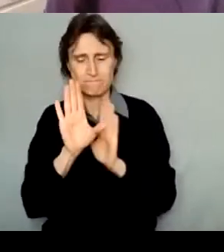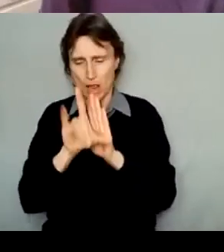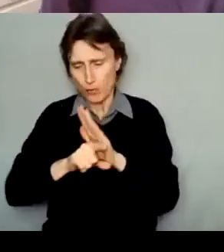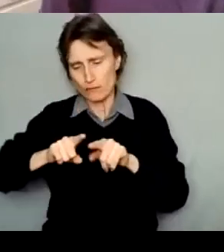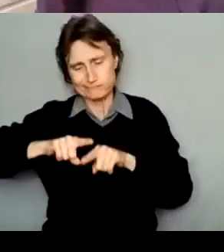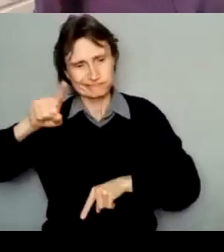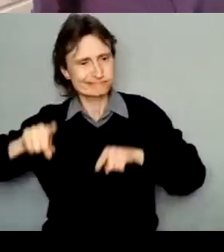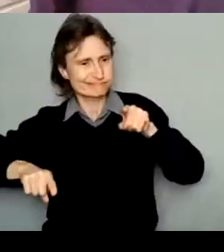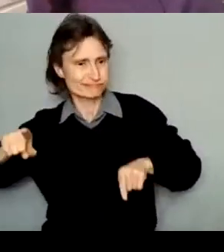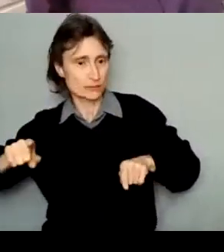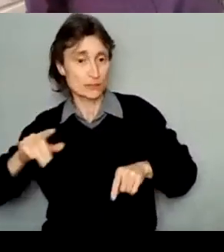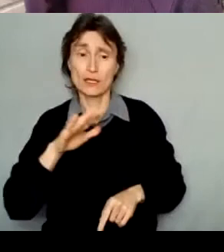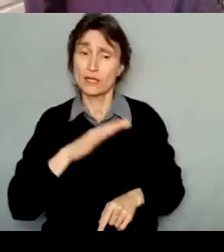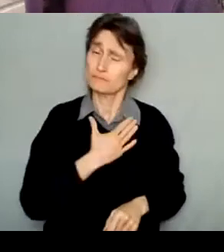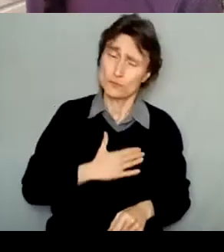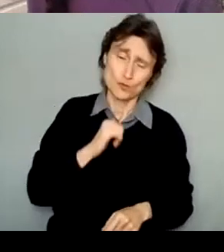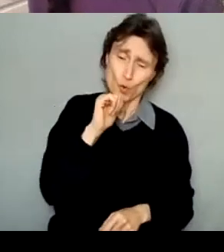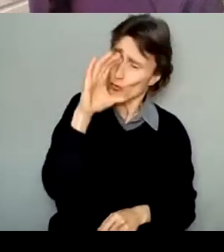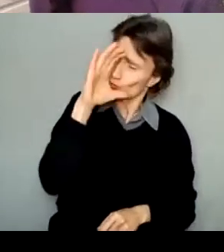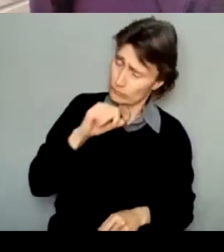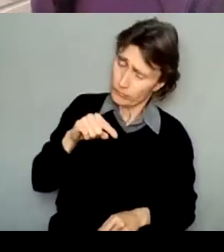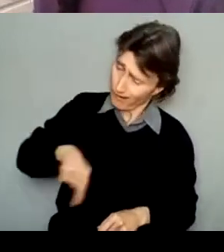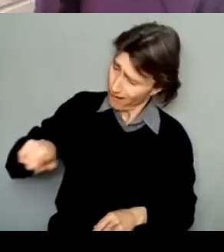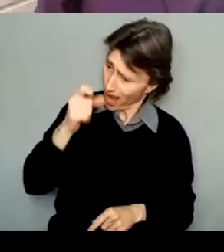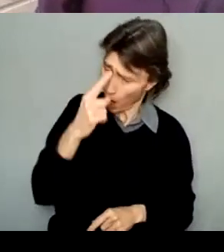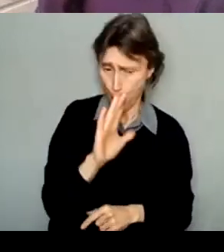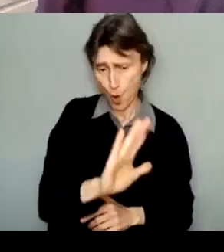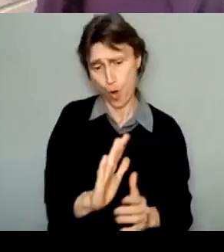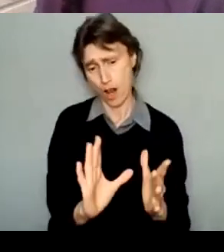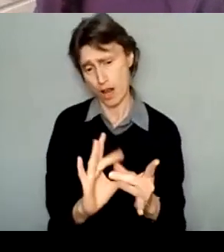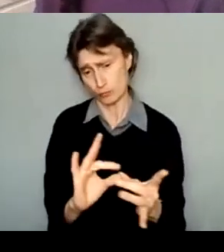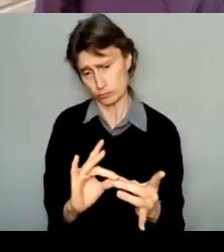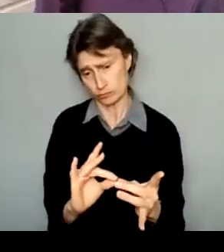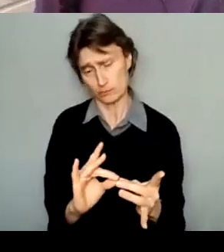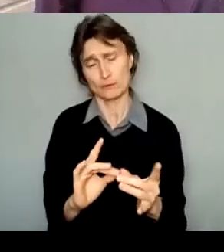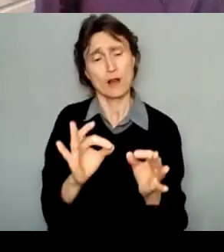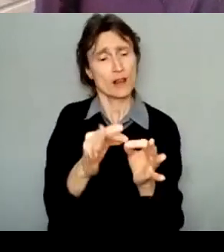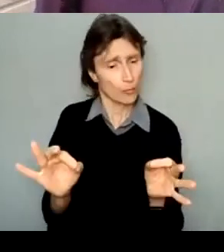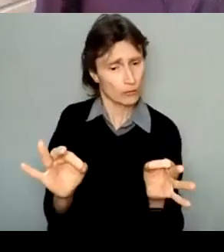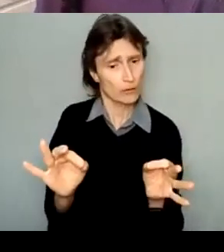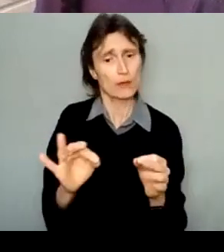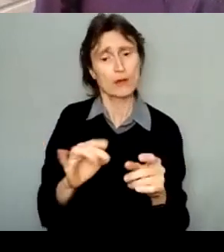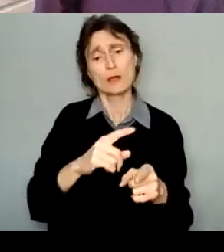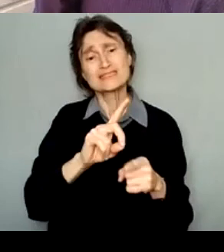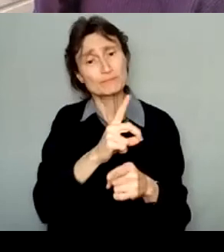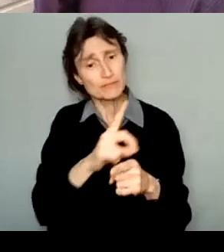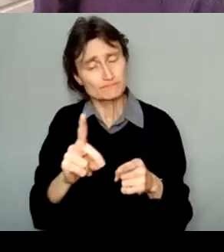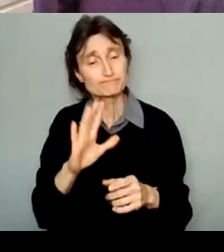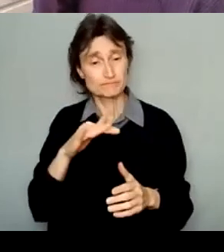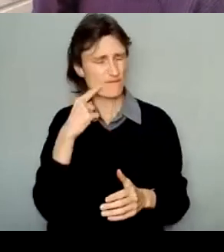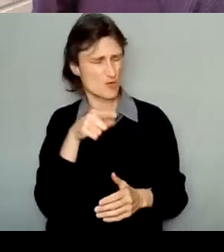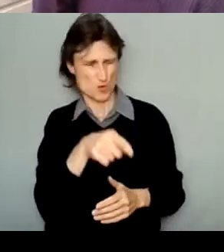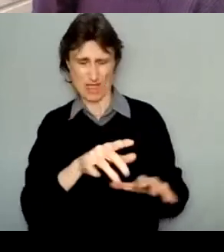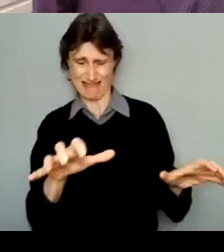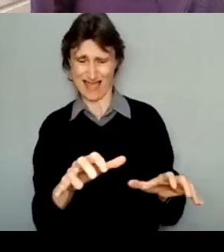assume that they'll understand your specific practice or language. If you are speaking about something that is unique to your discipline, be sure to define